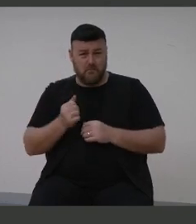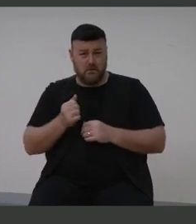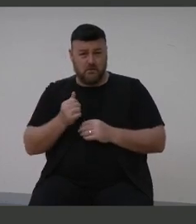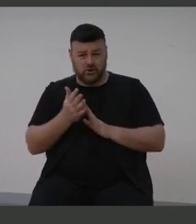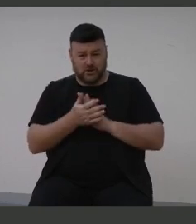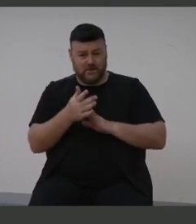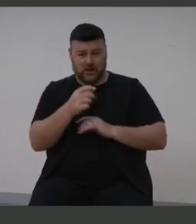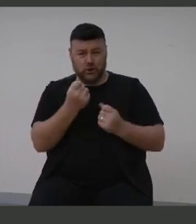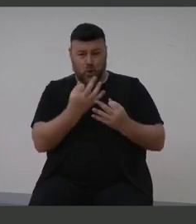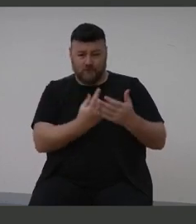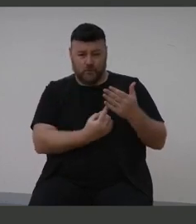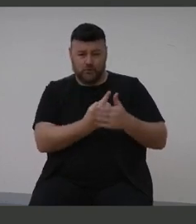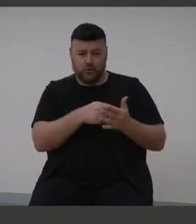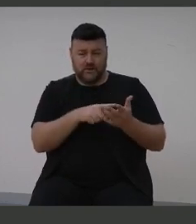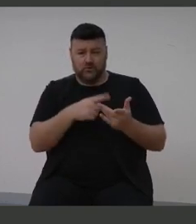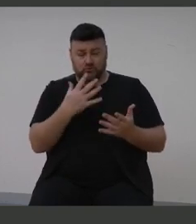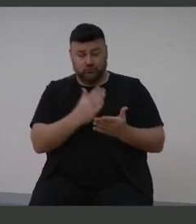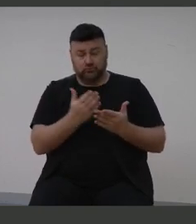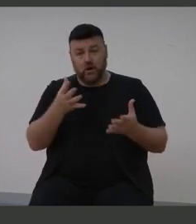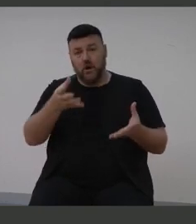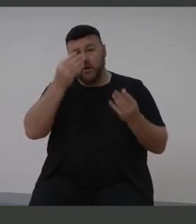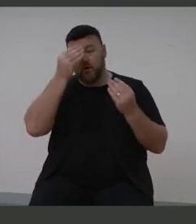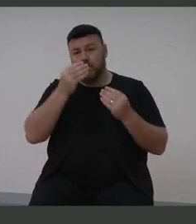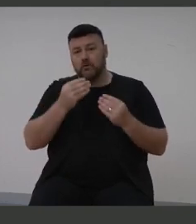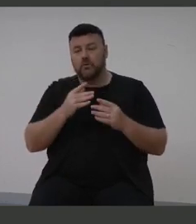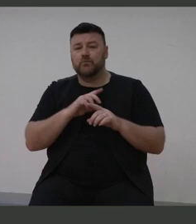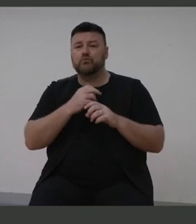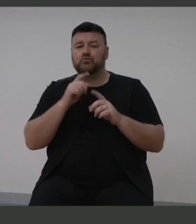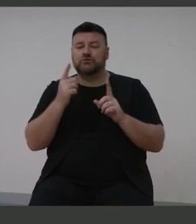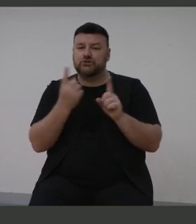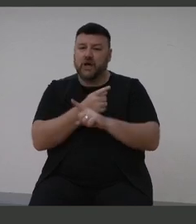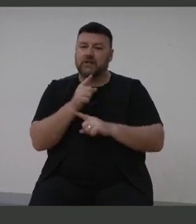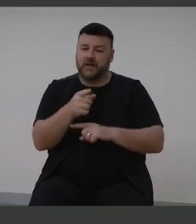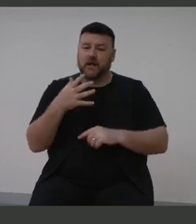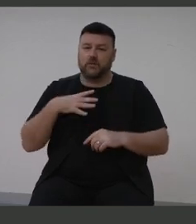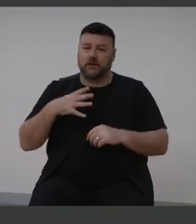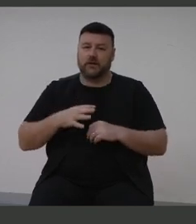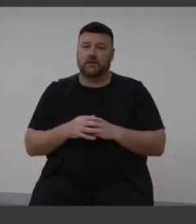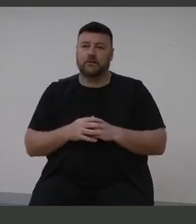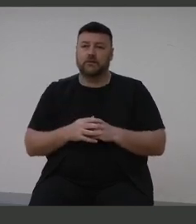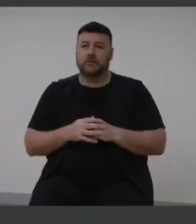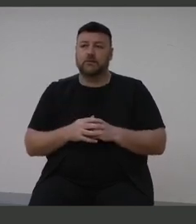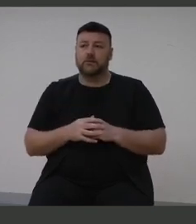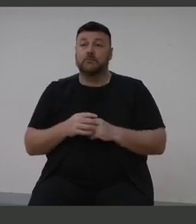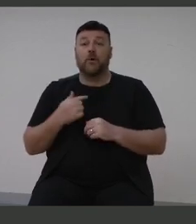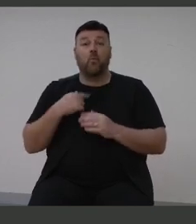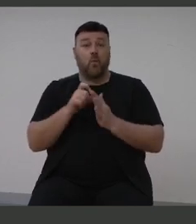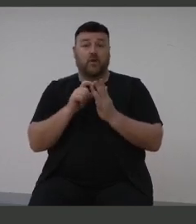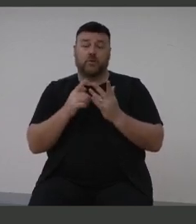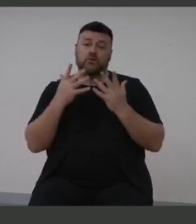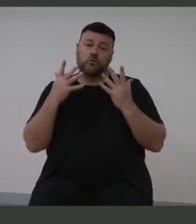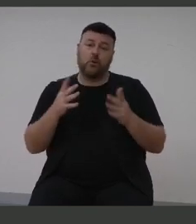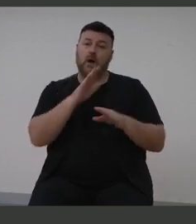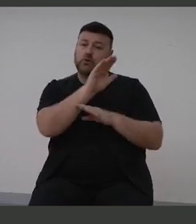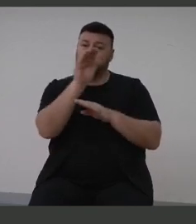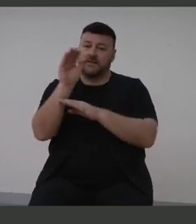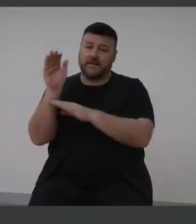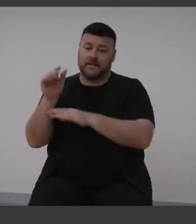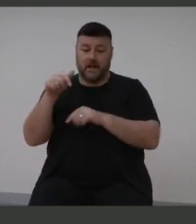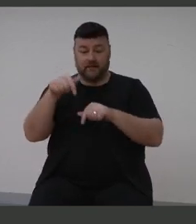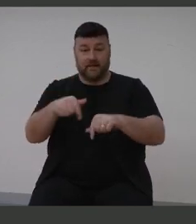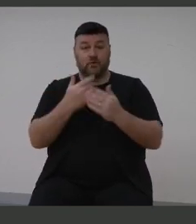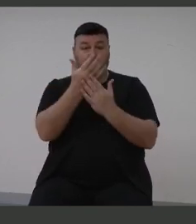So we don't change that stigma as well. But we're doing so many wonderful things around the world. And this report has got to shed so much light.